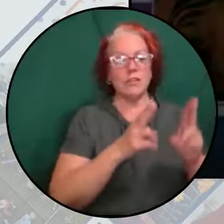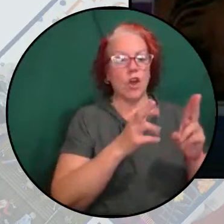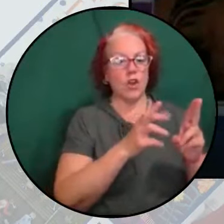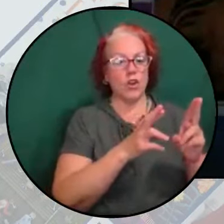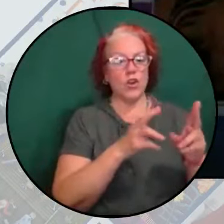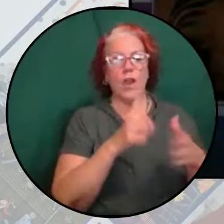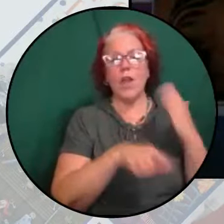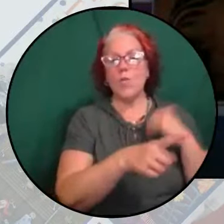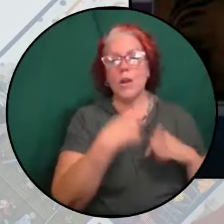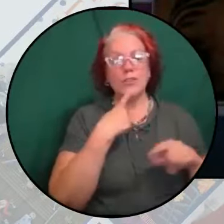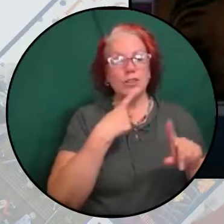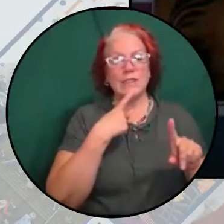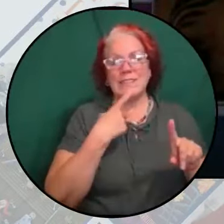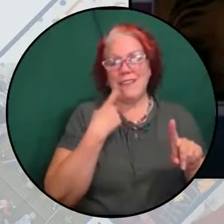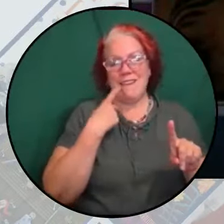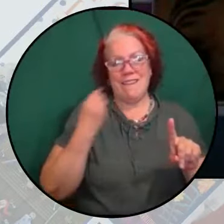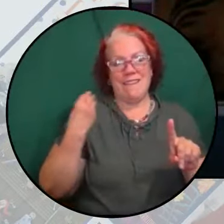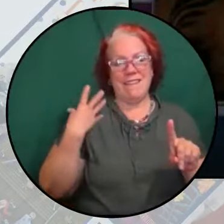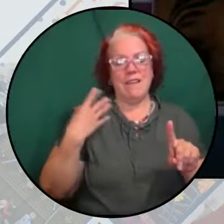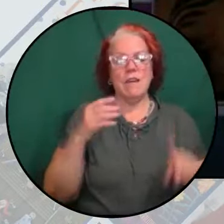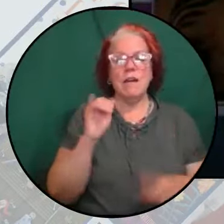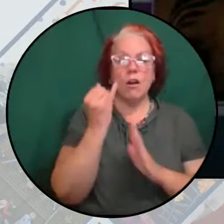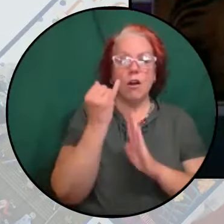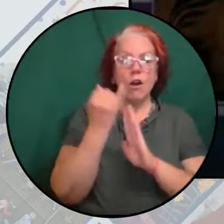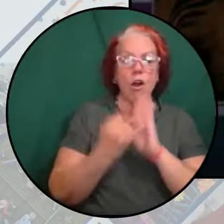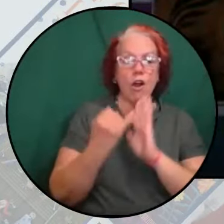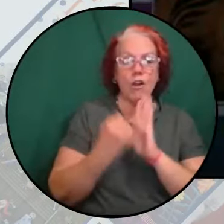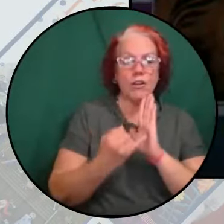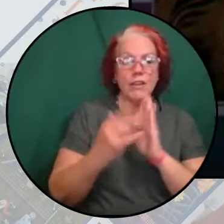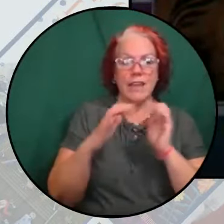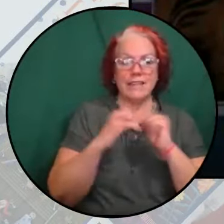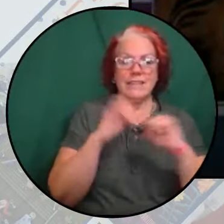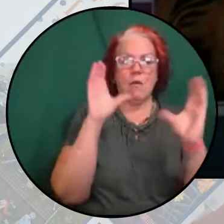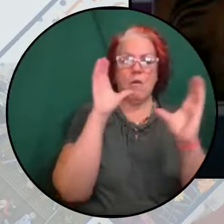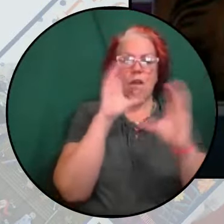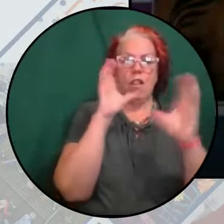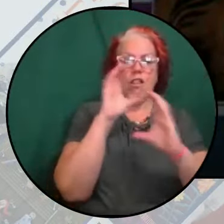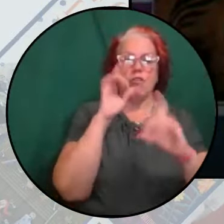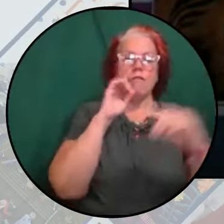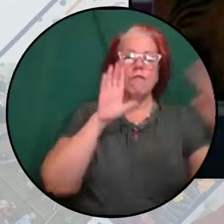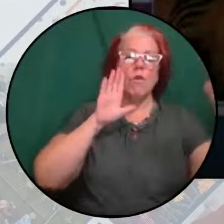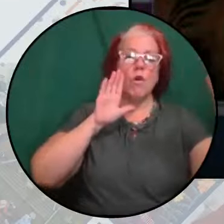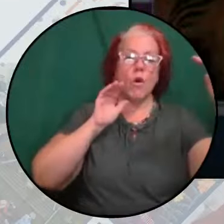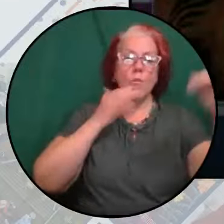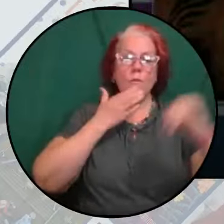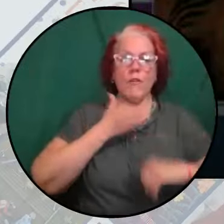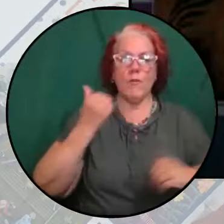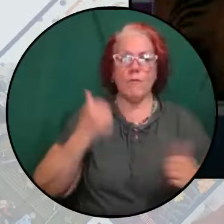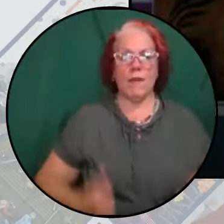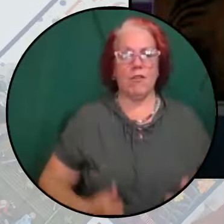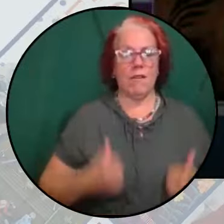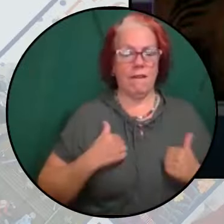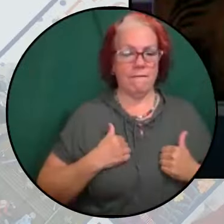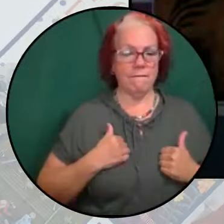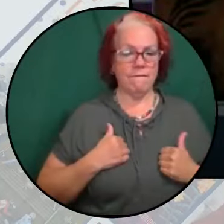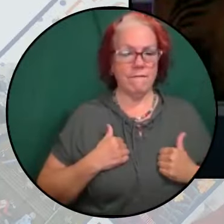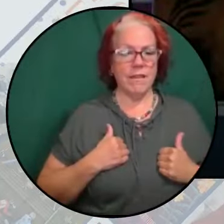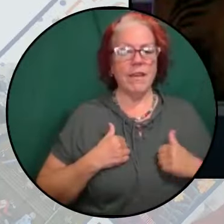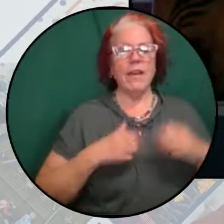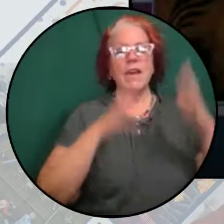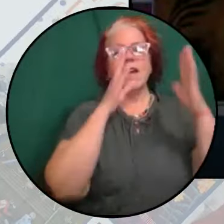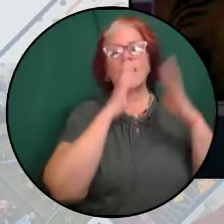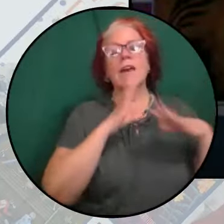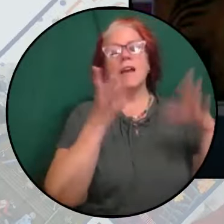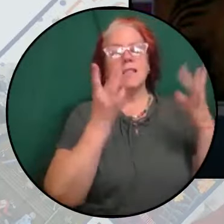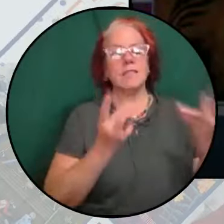said not long ago, art is how I look for hope for a better life. And let us honor the thousands